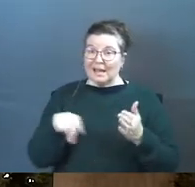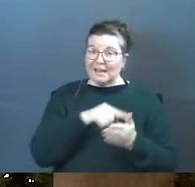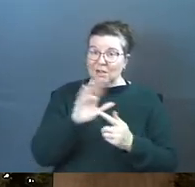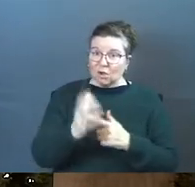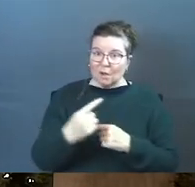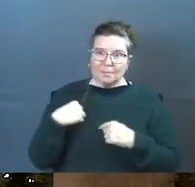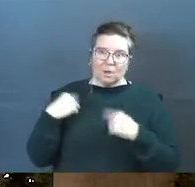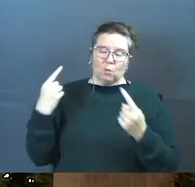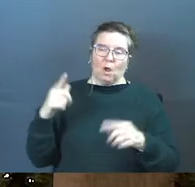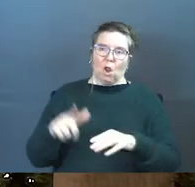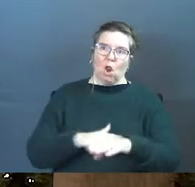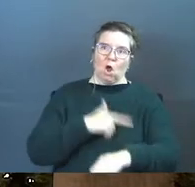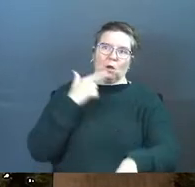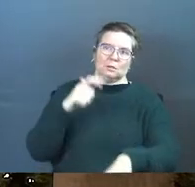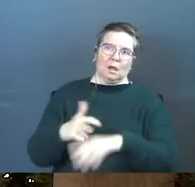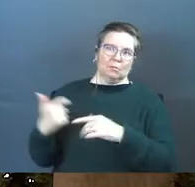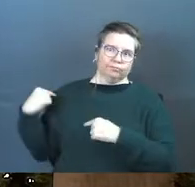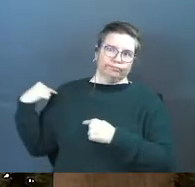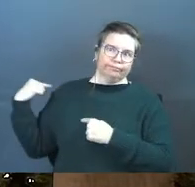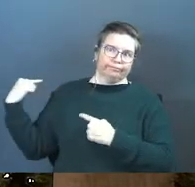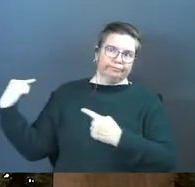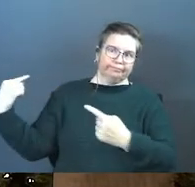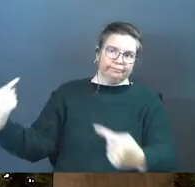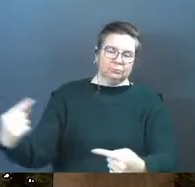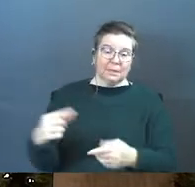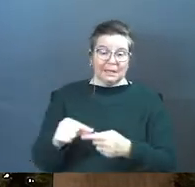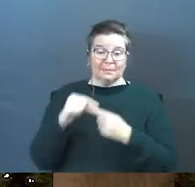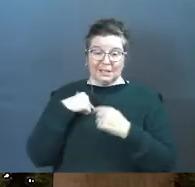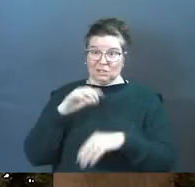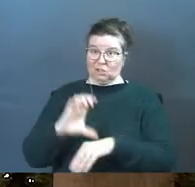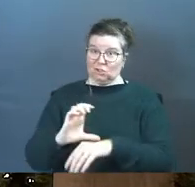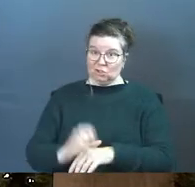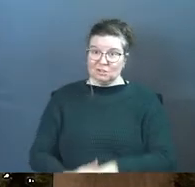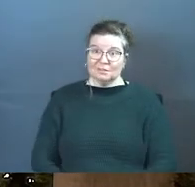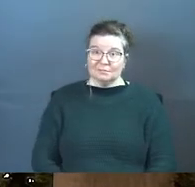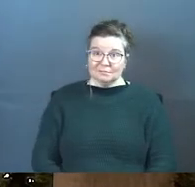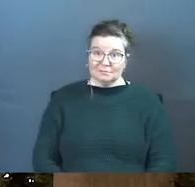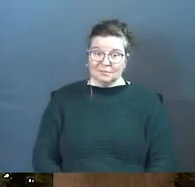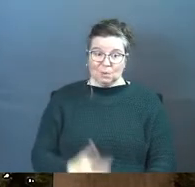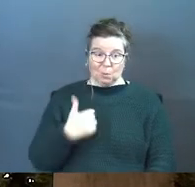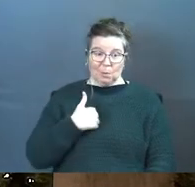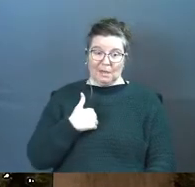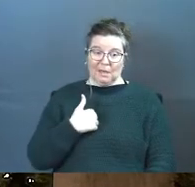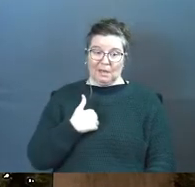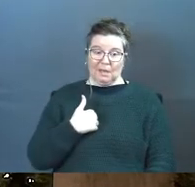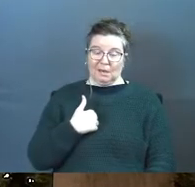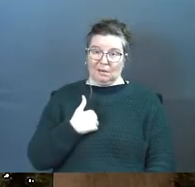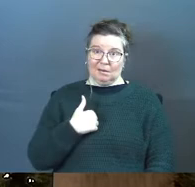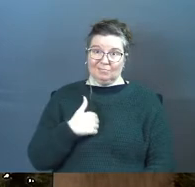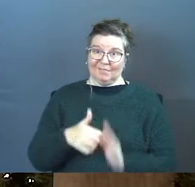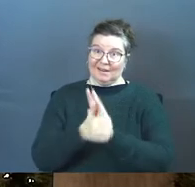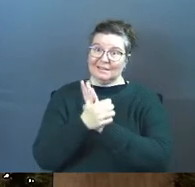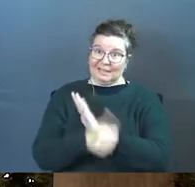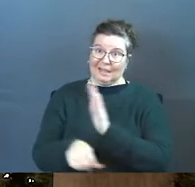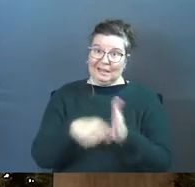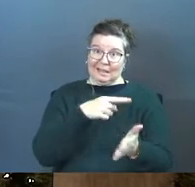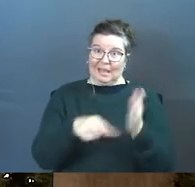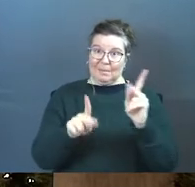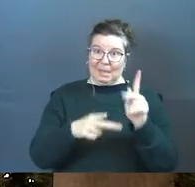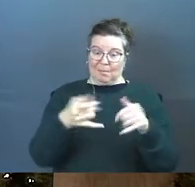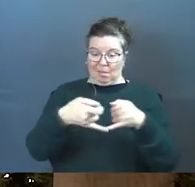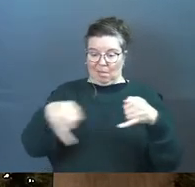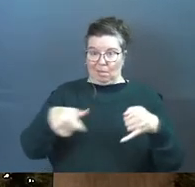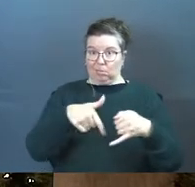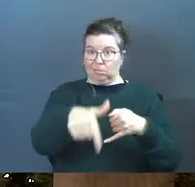cancel culture has been around a long, long time. Especially in the church. We're pros at canceling people who